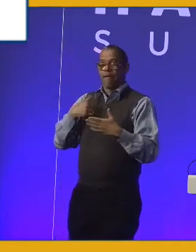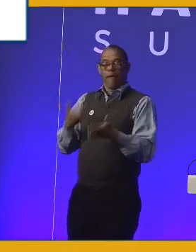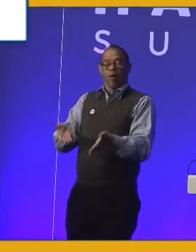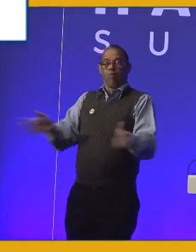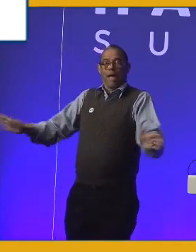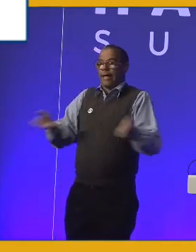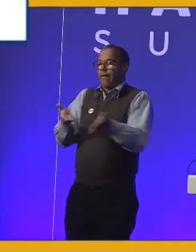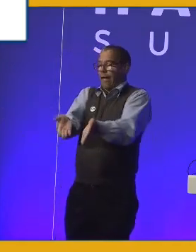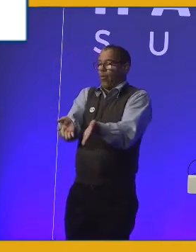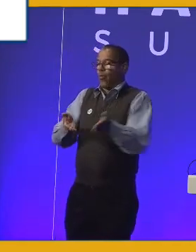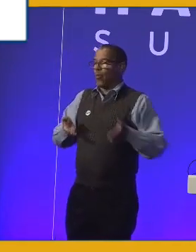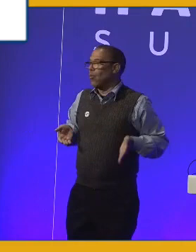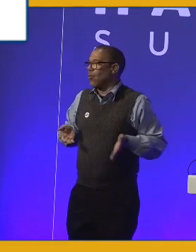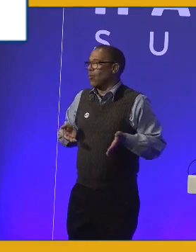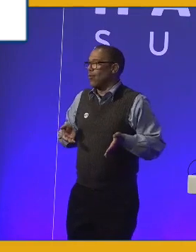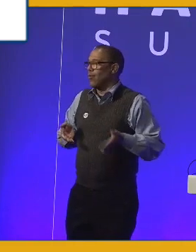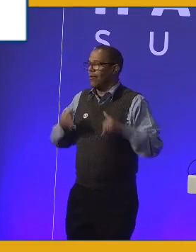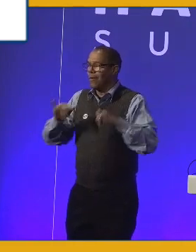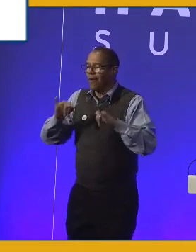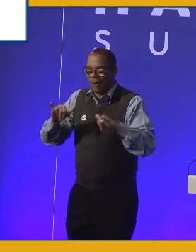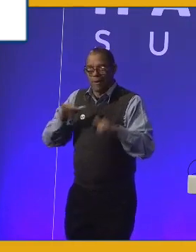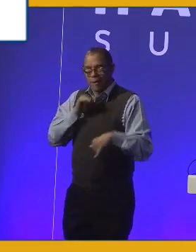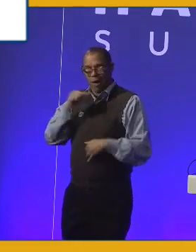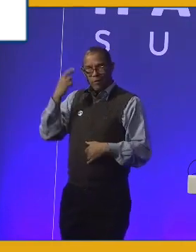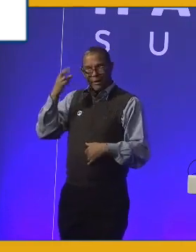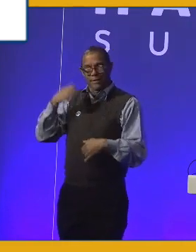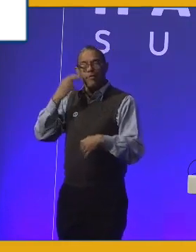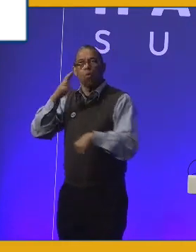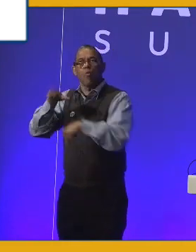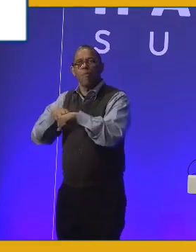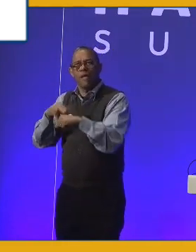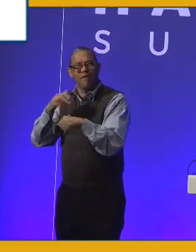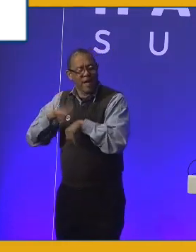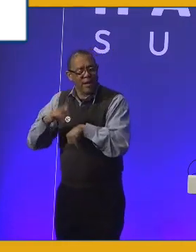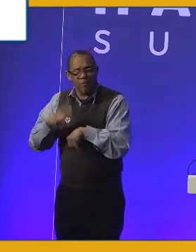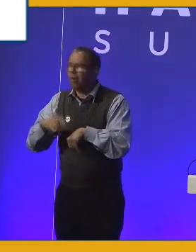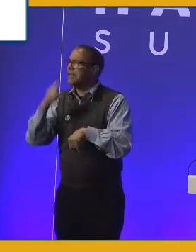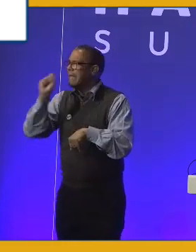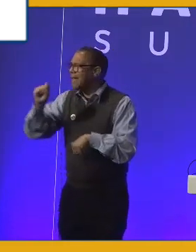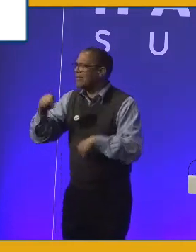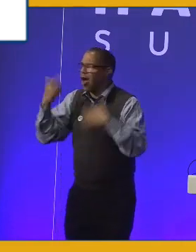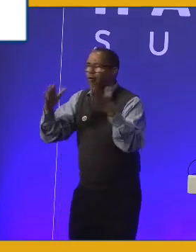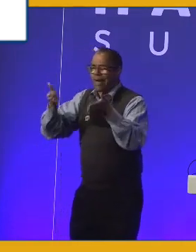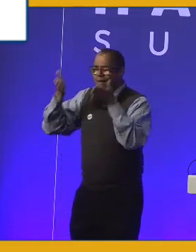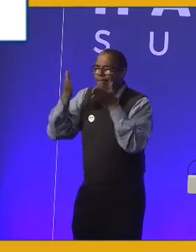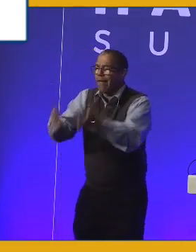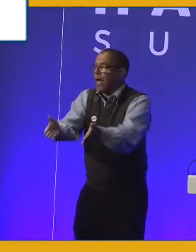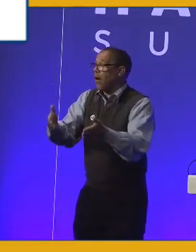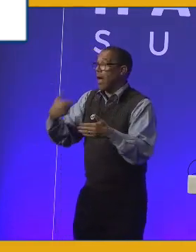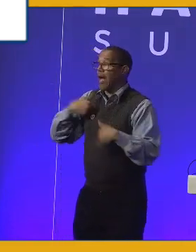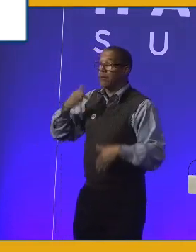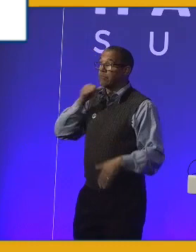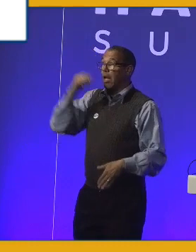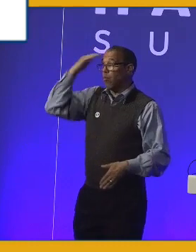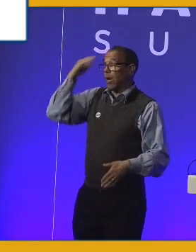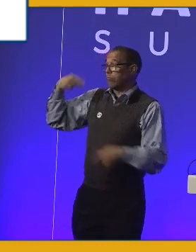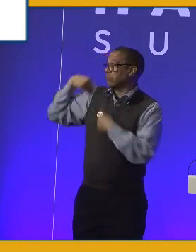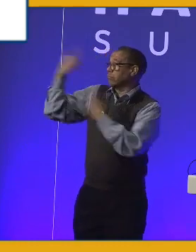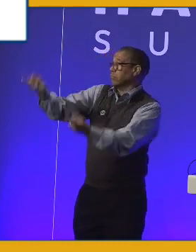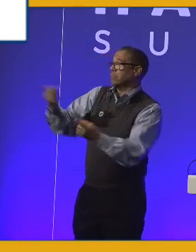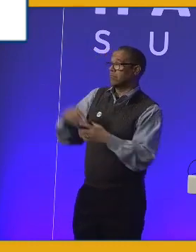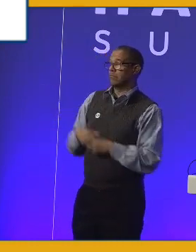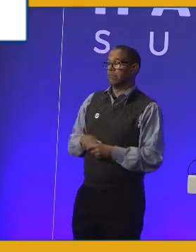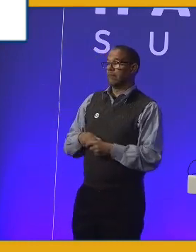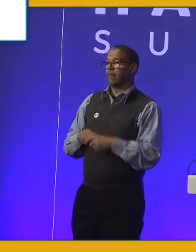You know, how long have I been on my kit? Is it normally available? And of course it had been, I just wasn't aware of it. And for me, it just